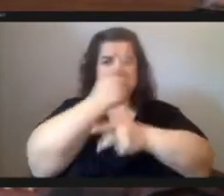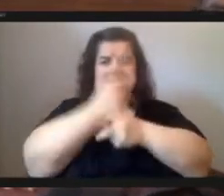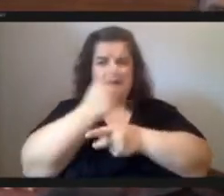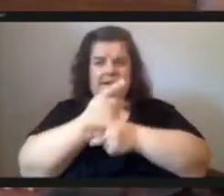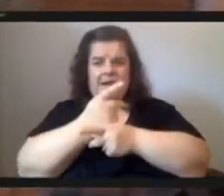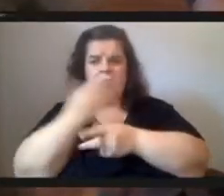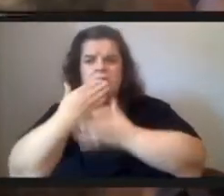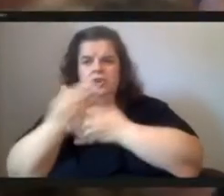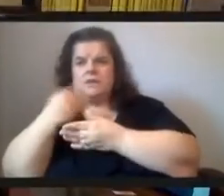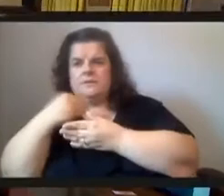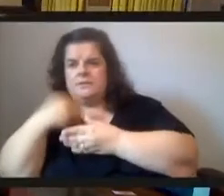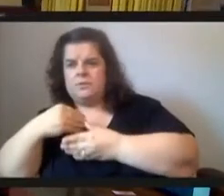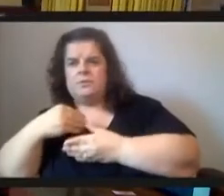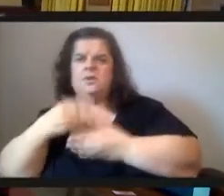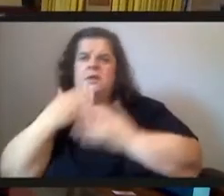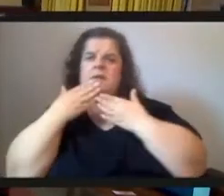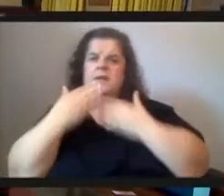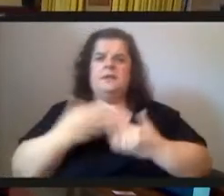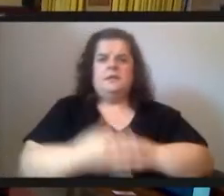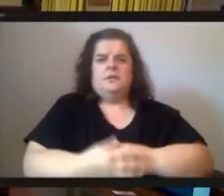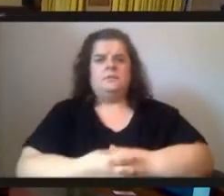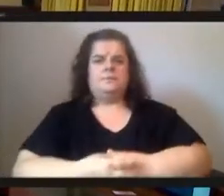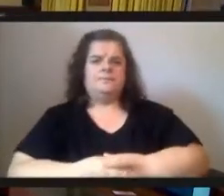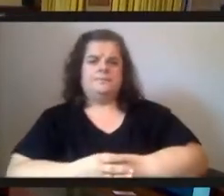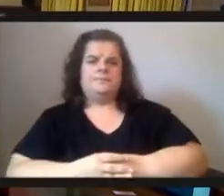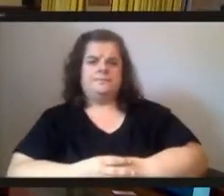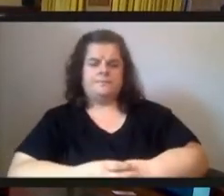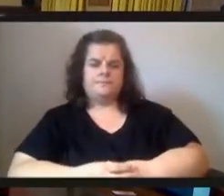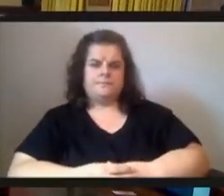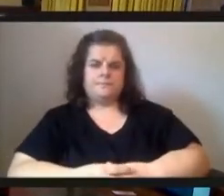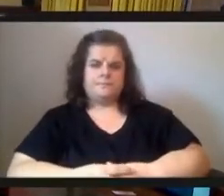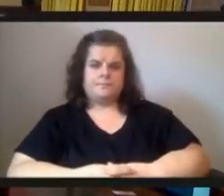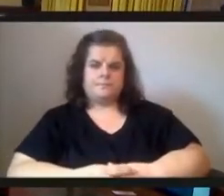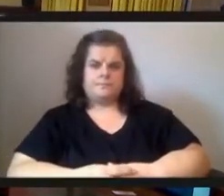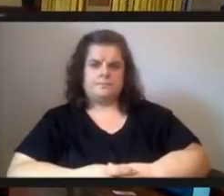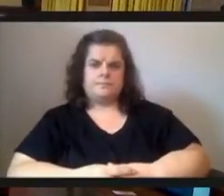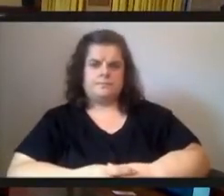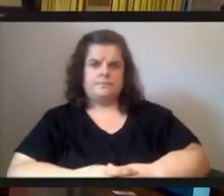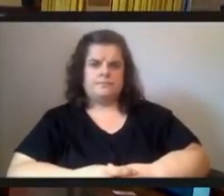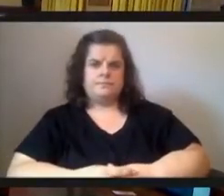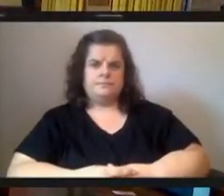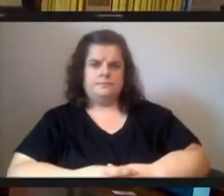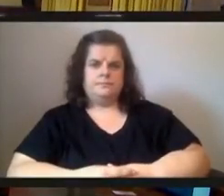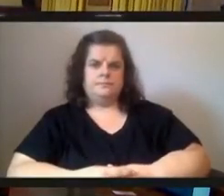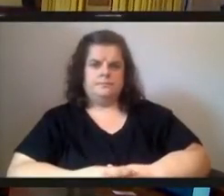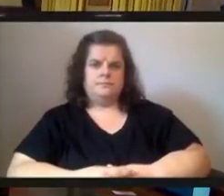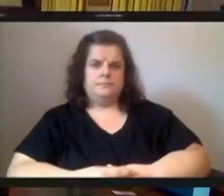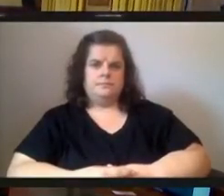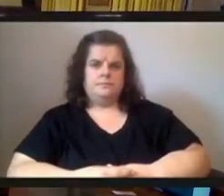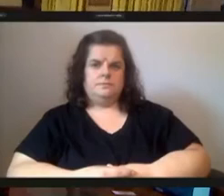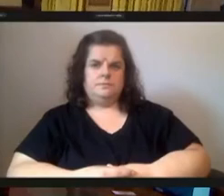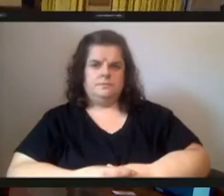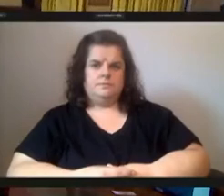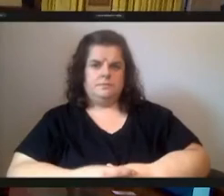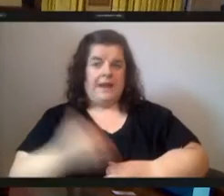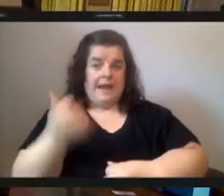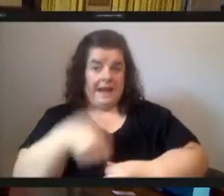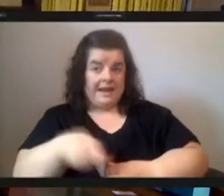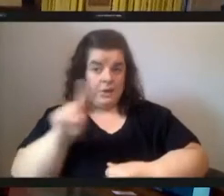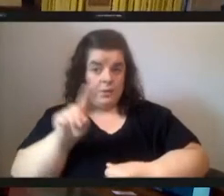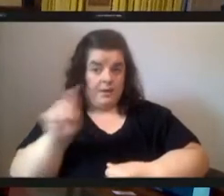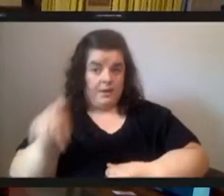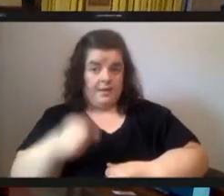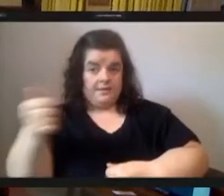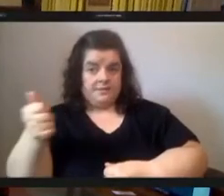is there anyone anyone else in chambers